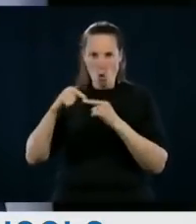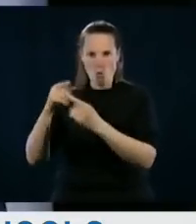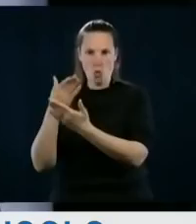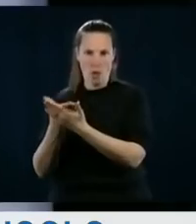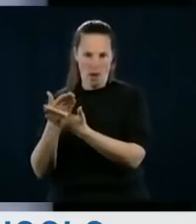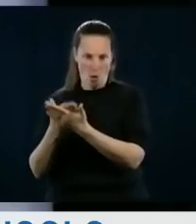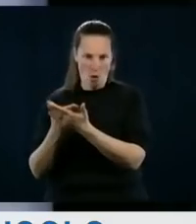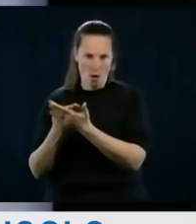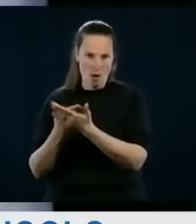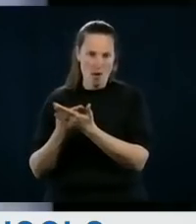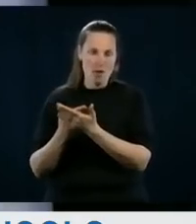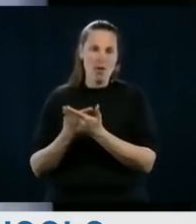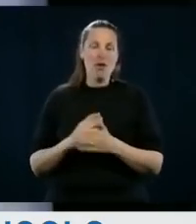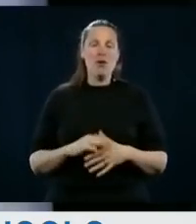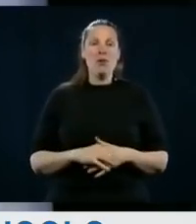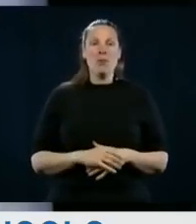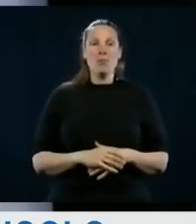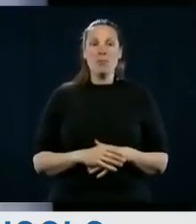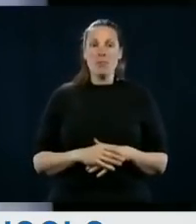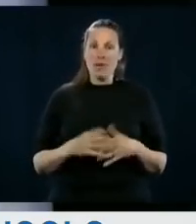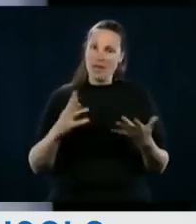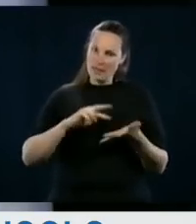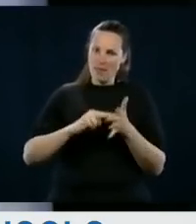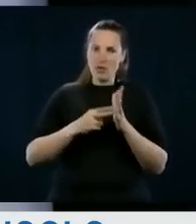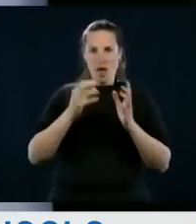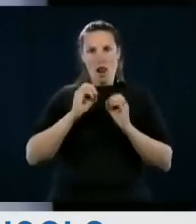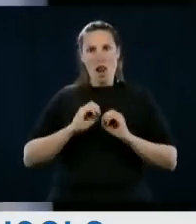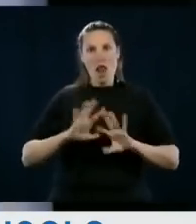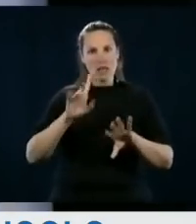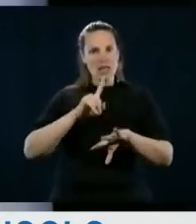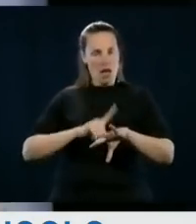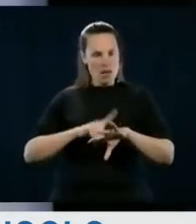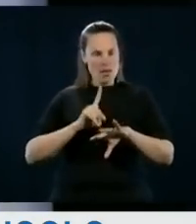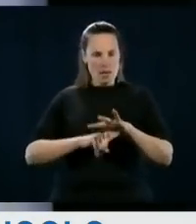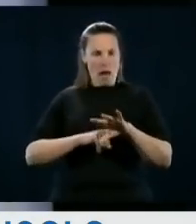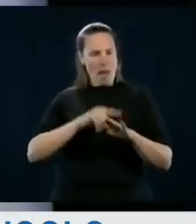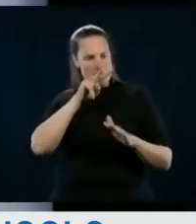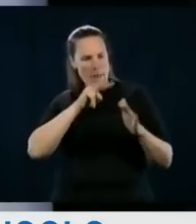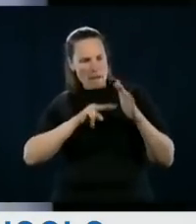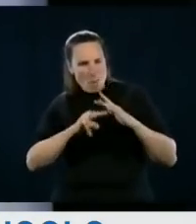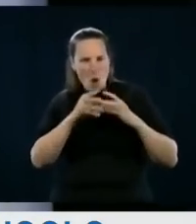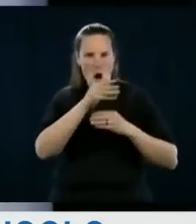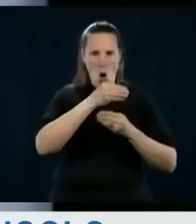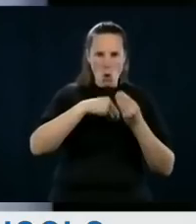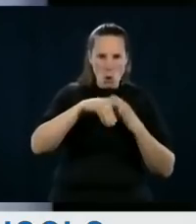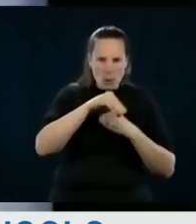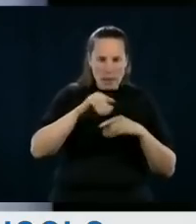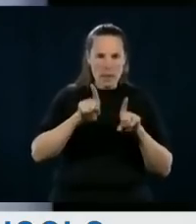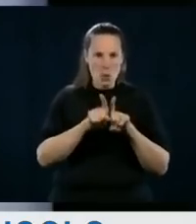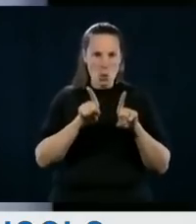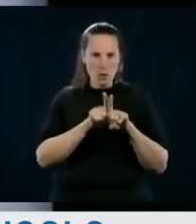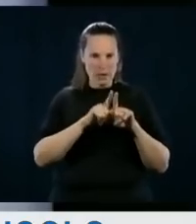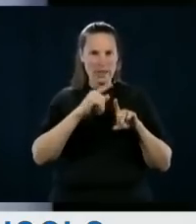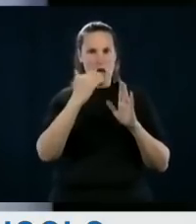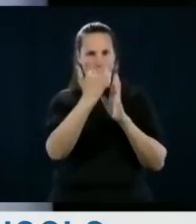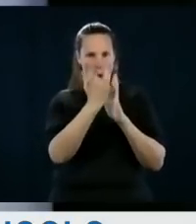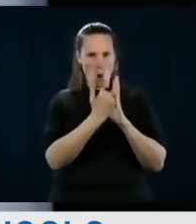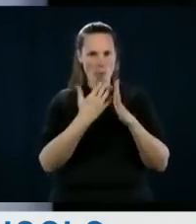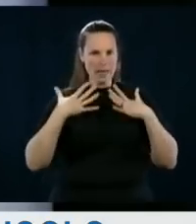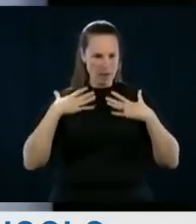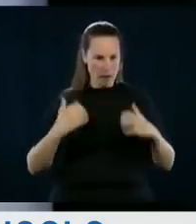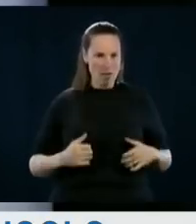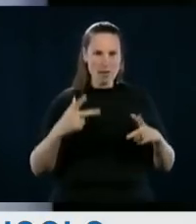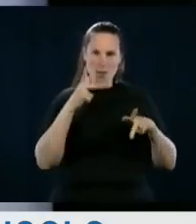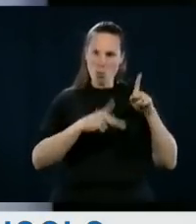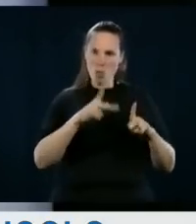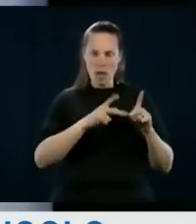weeks ahead of time we are announcing something, and we therefore have the time to see things, we have the time to